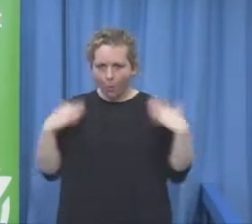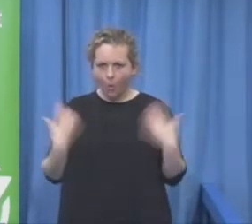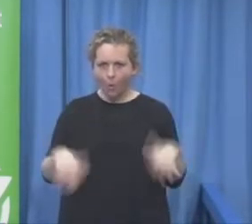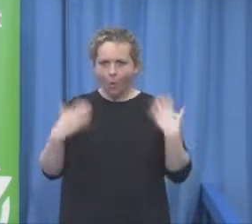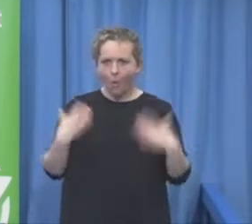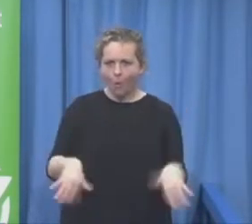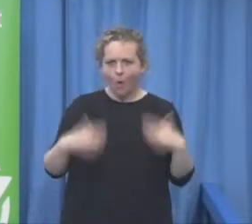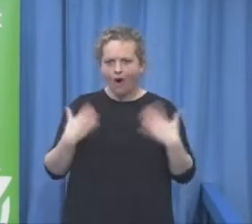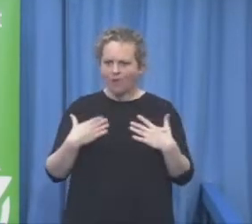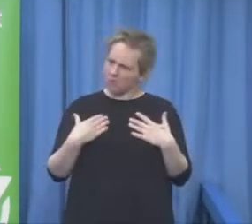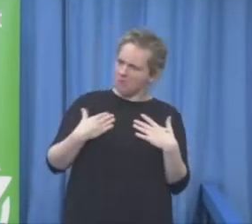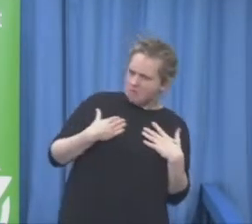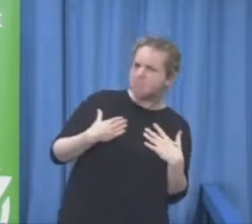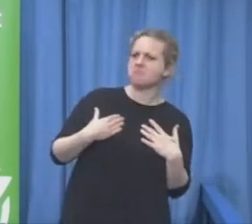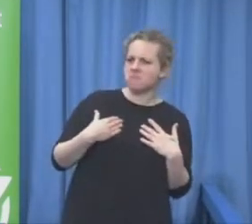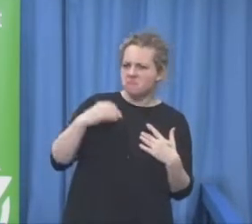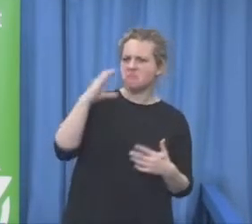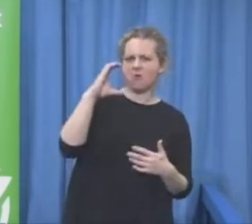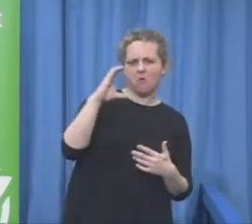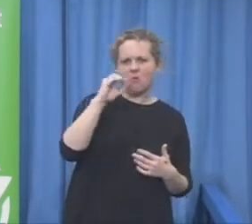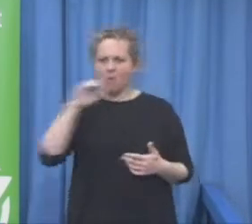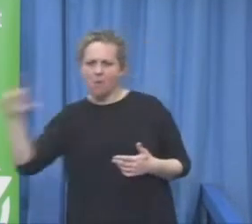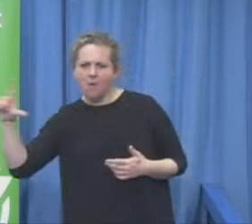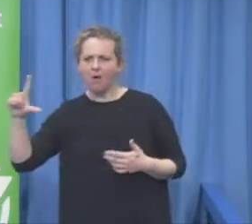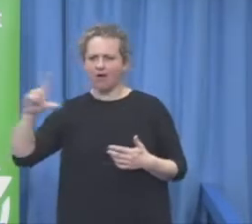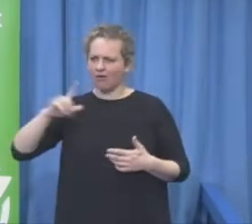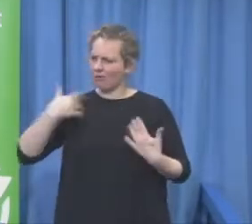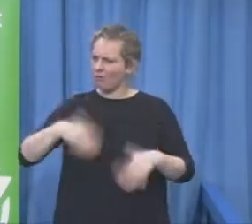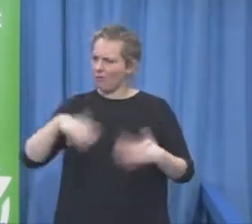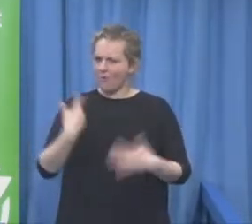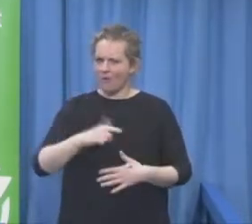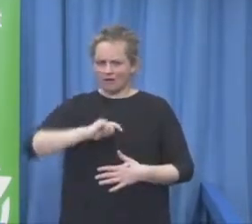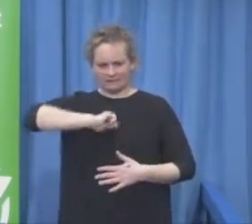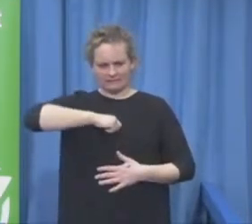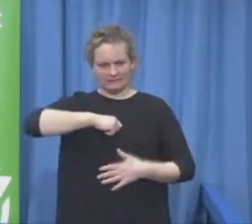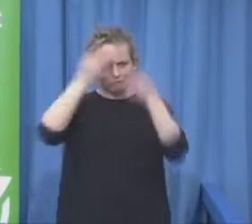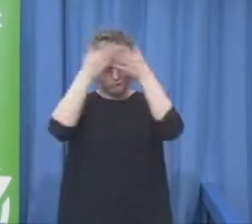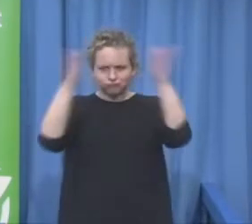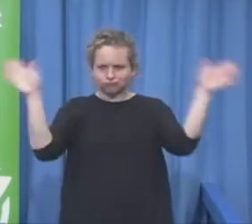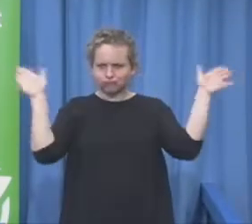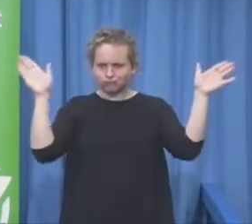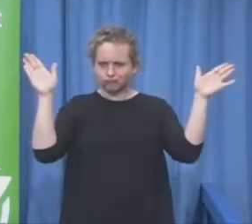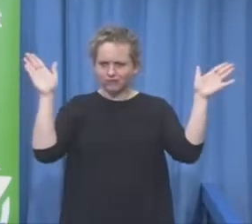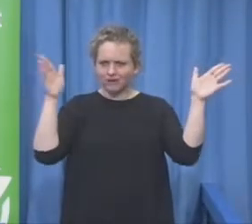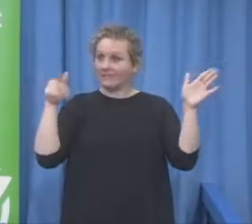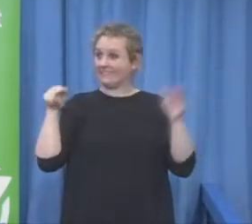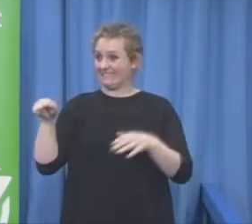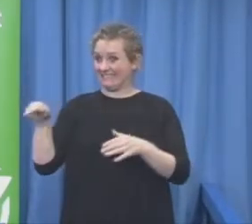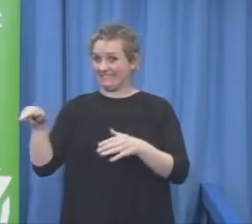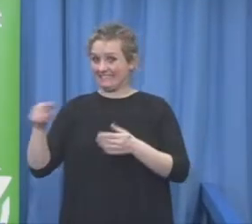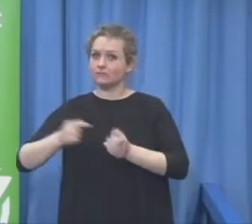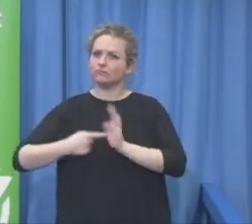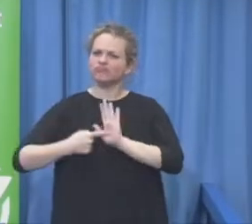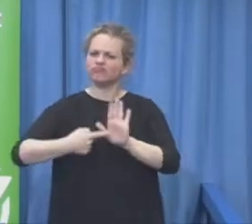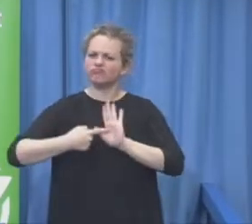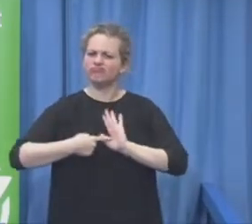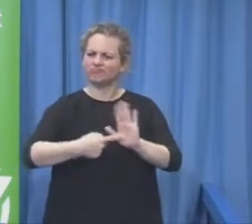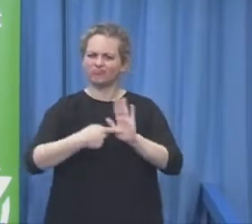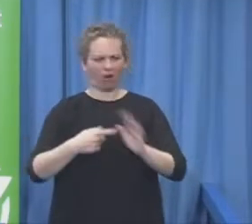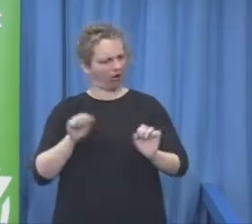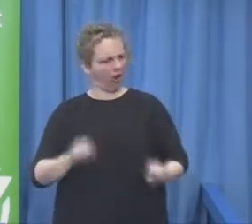mainly we pick up radio program to make a message to the others because very good